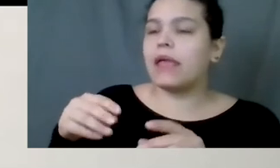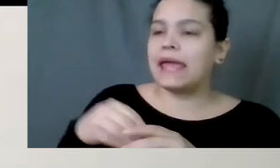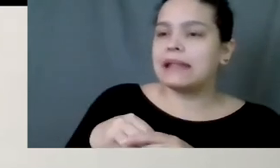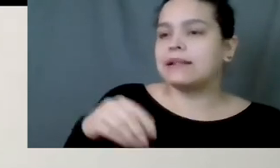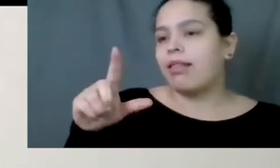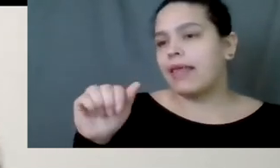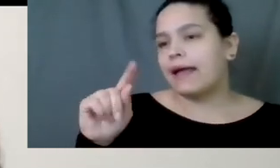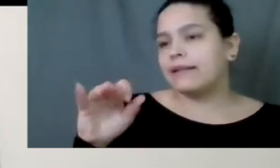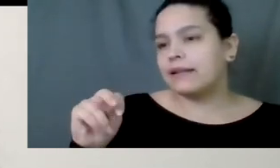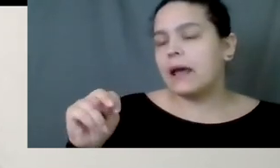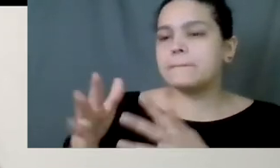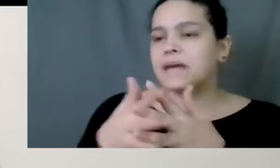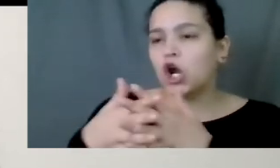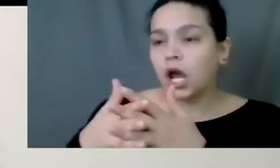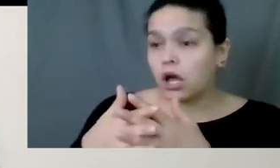America.